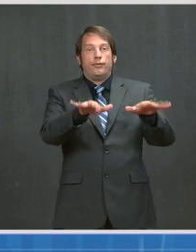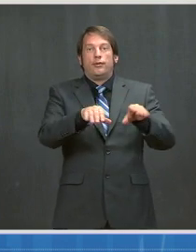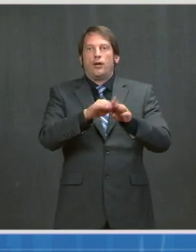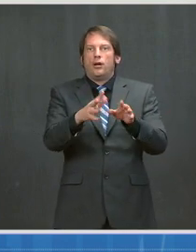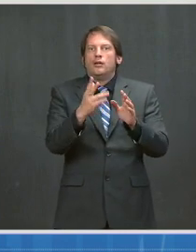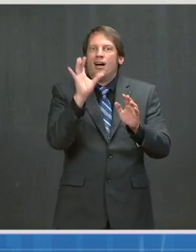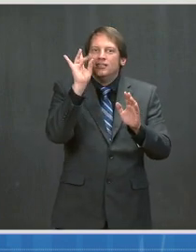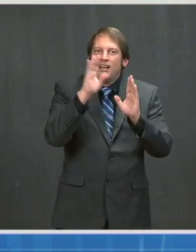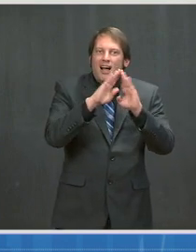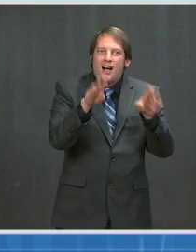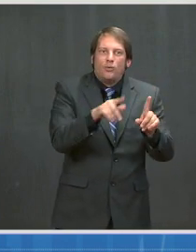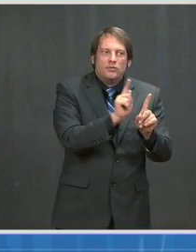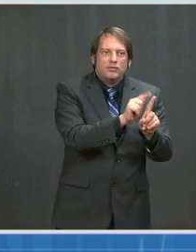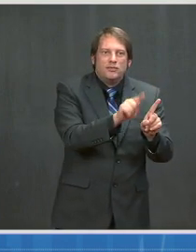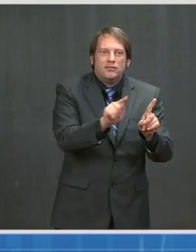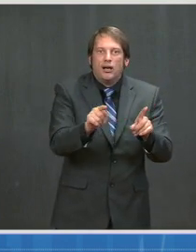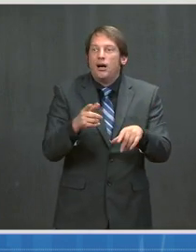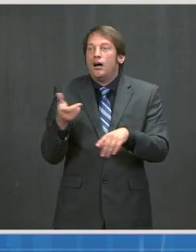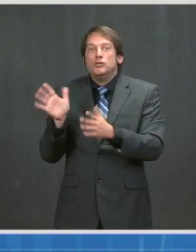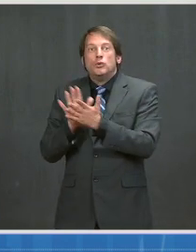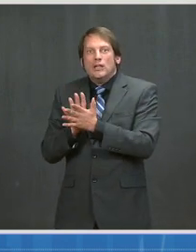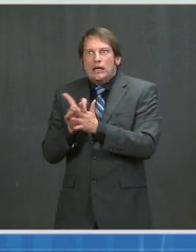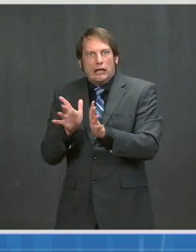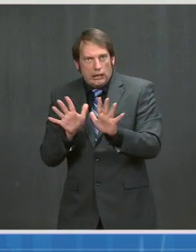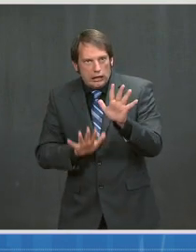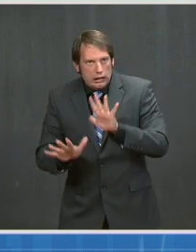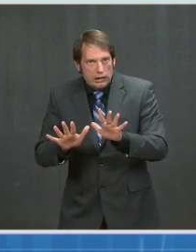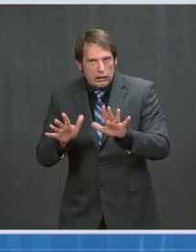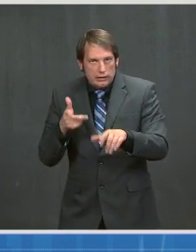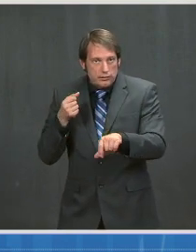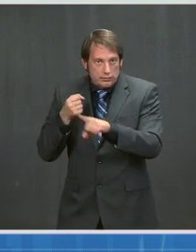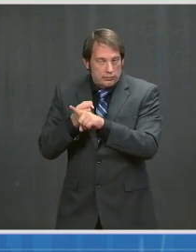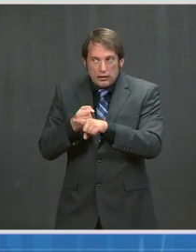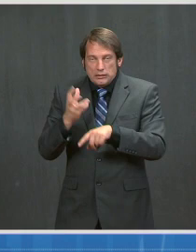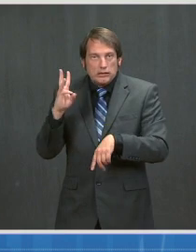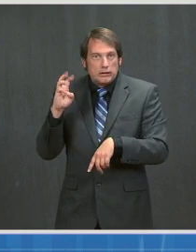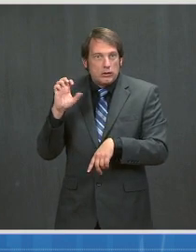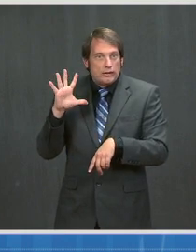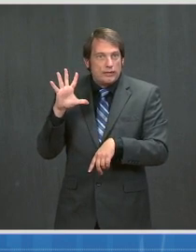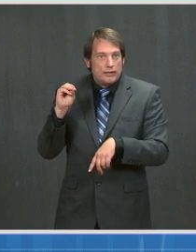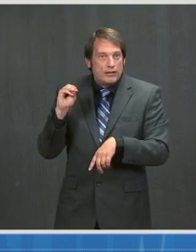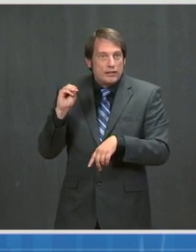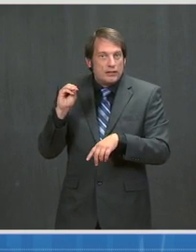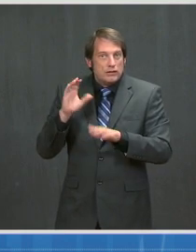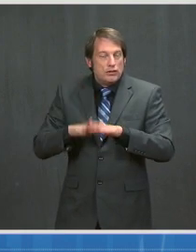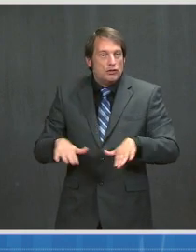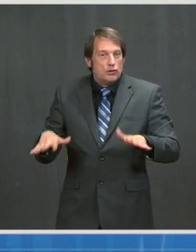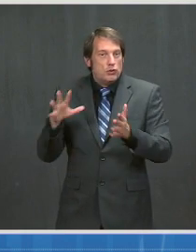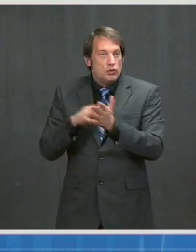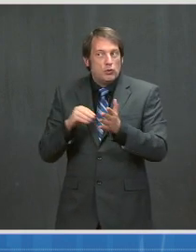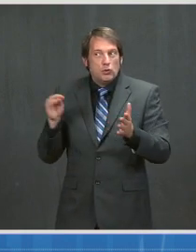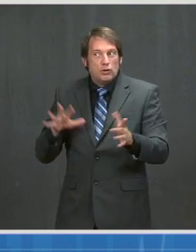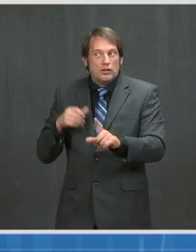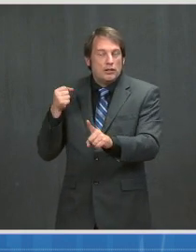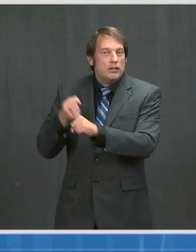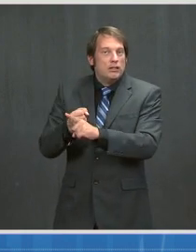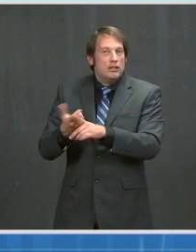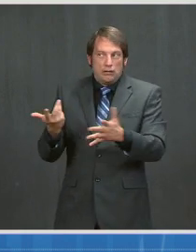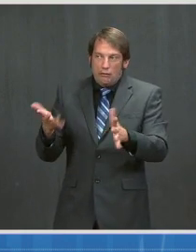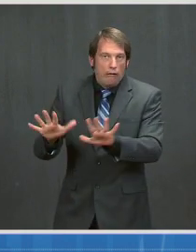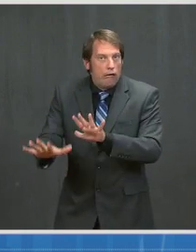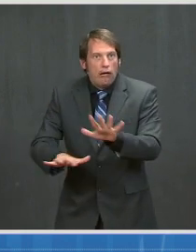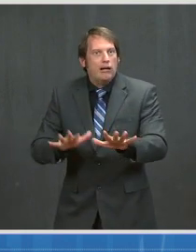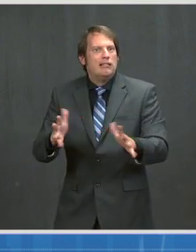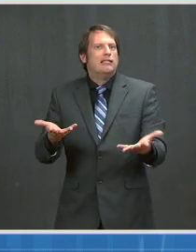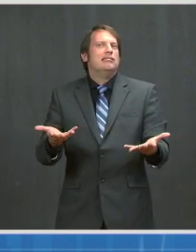650 children, and the hospitalization of a long-term care facility resident. As we work to get more people